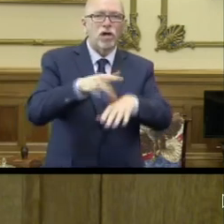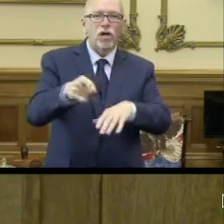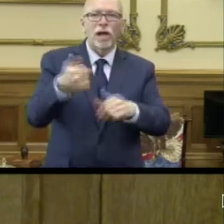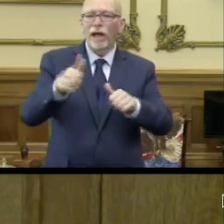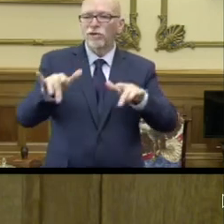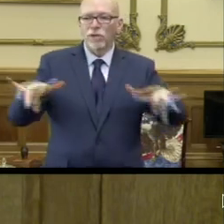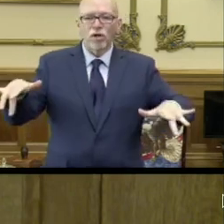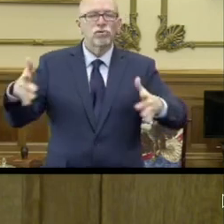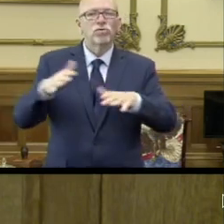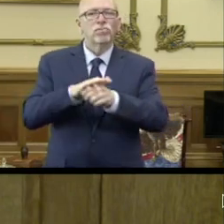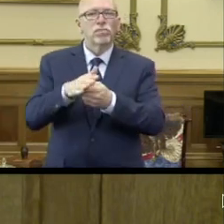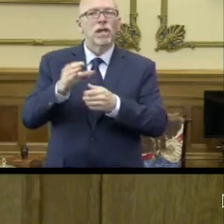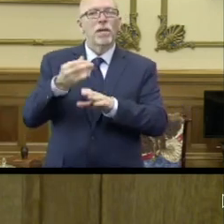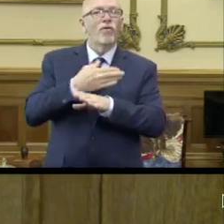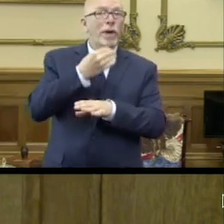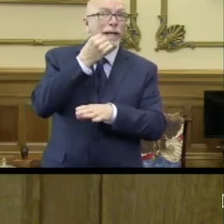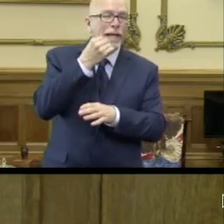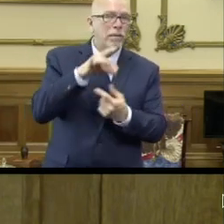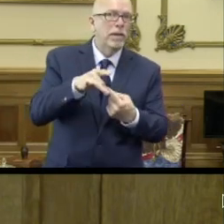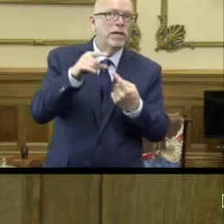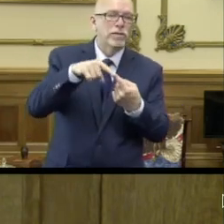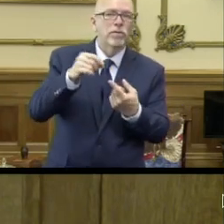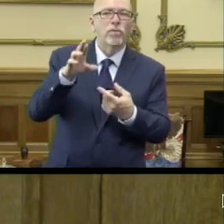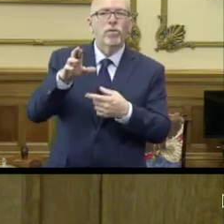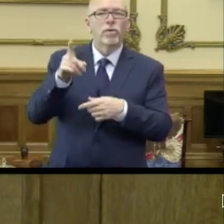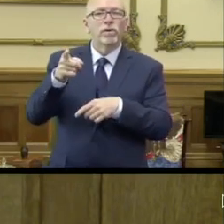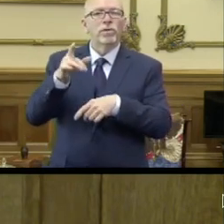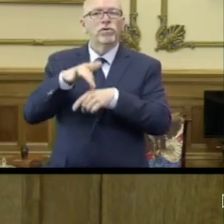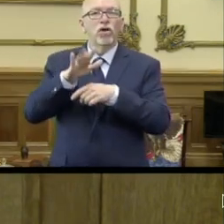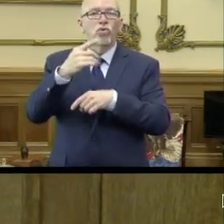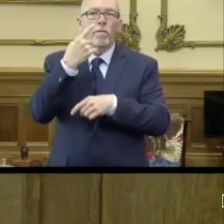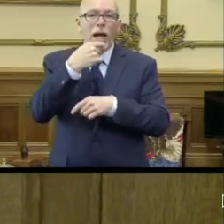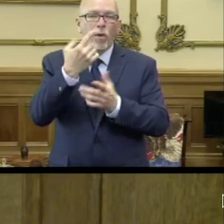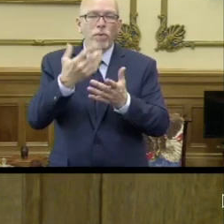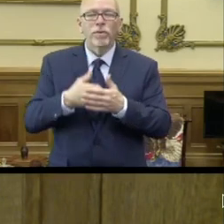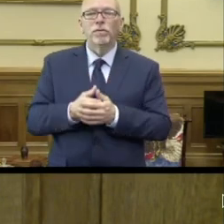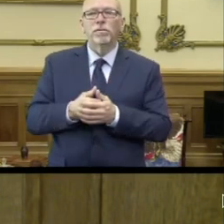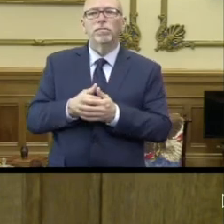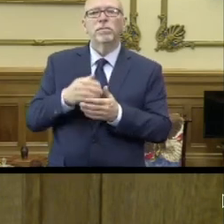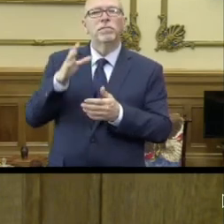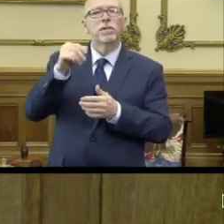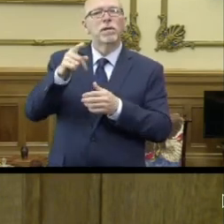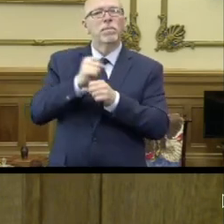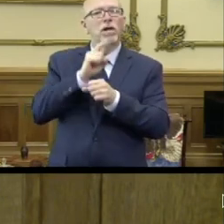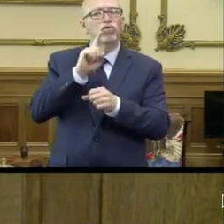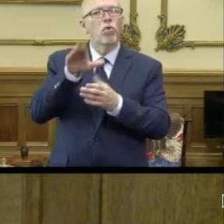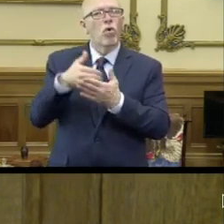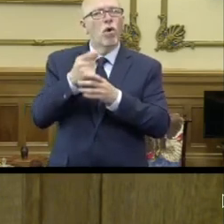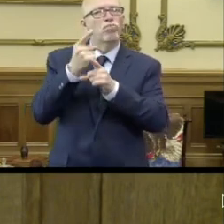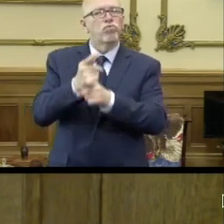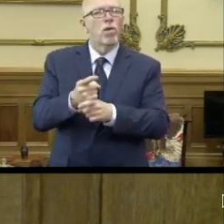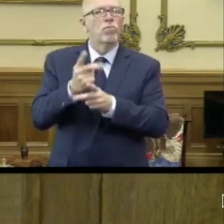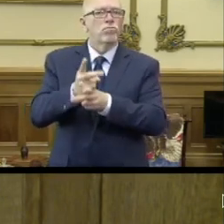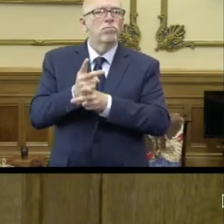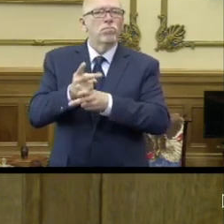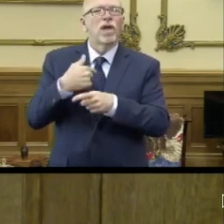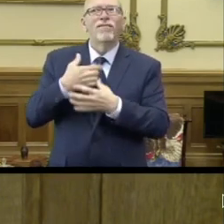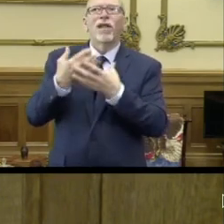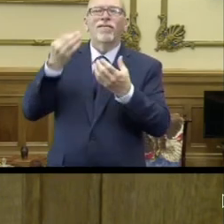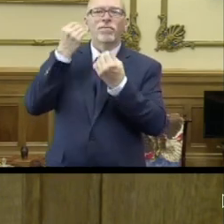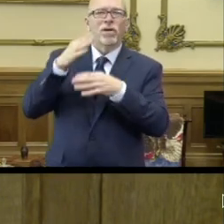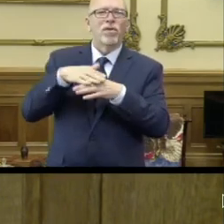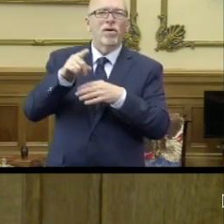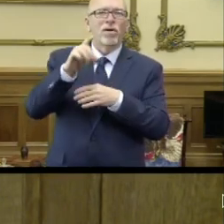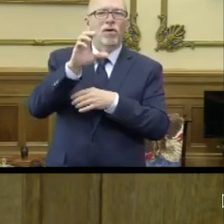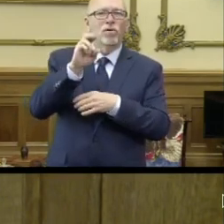surfaces, especially before you eat or touch your own mouth, and just taking all those proper precautions. We have a lot of information on the